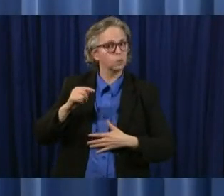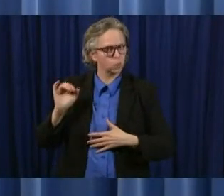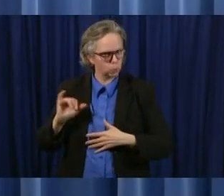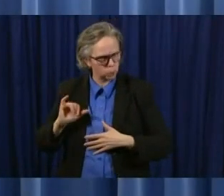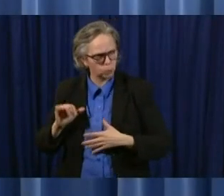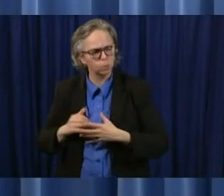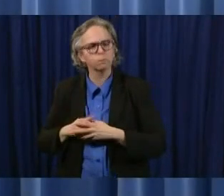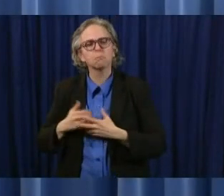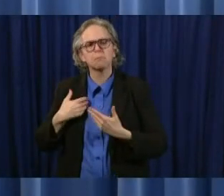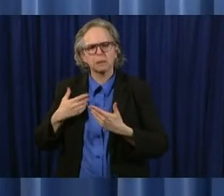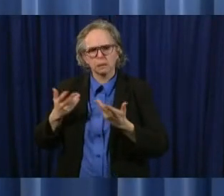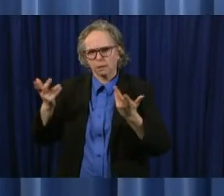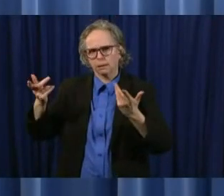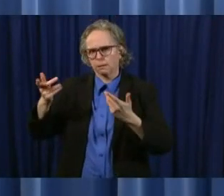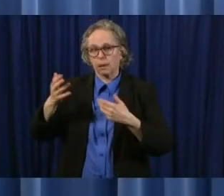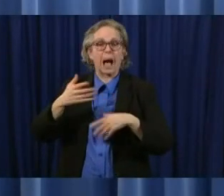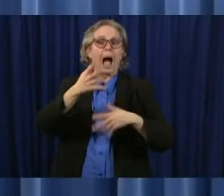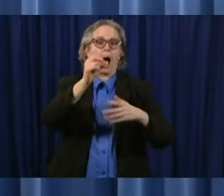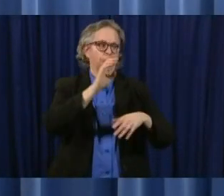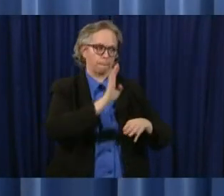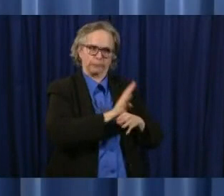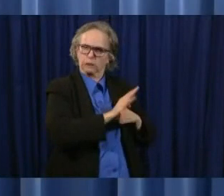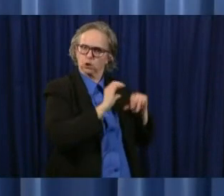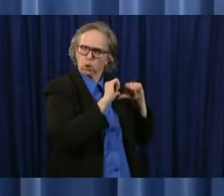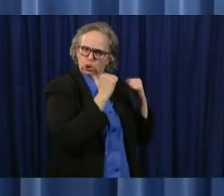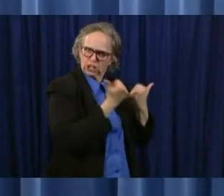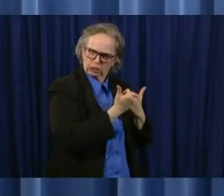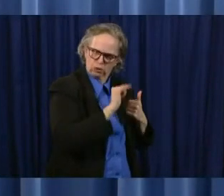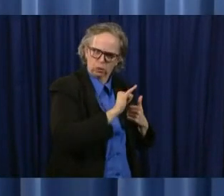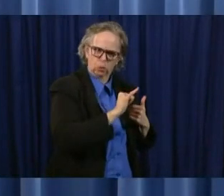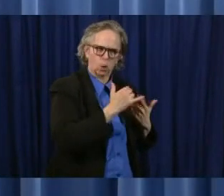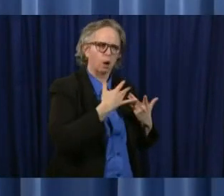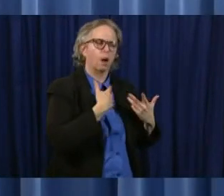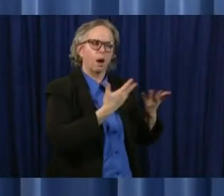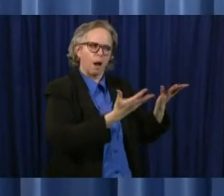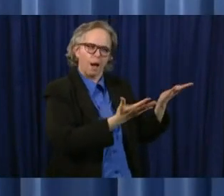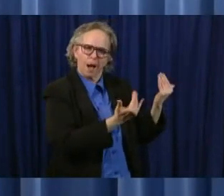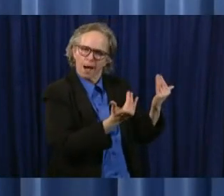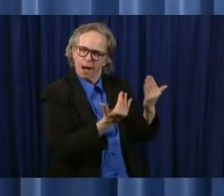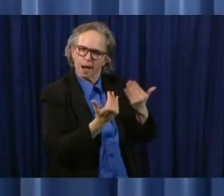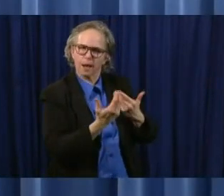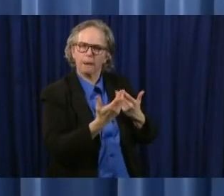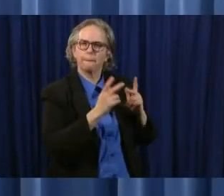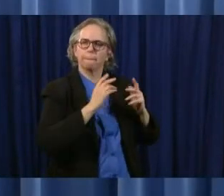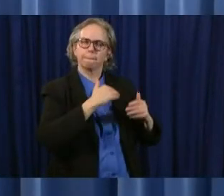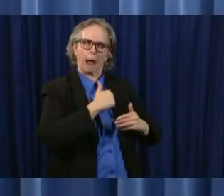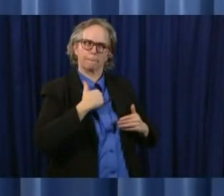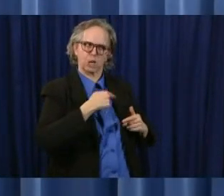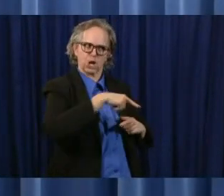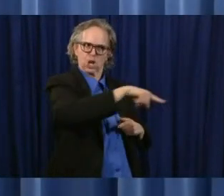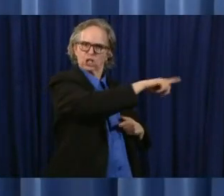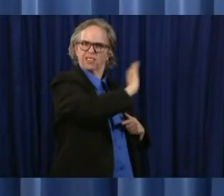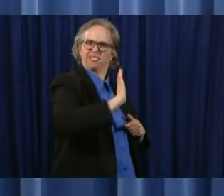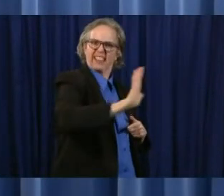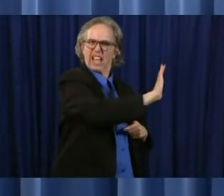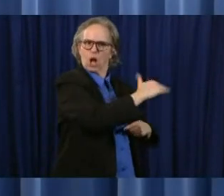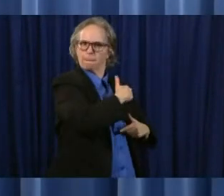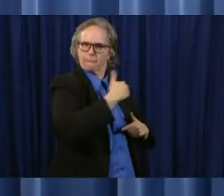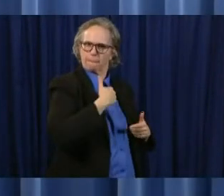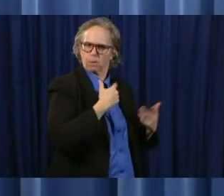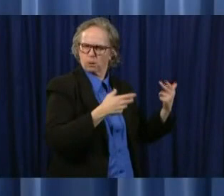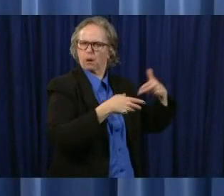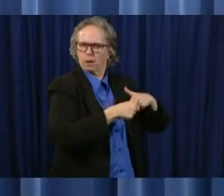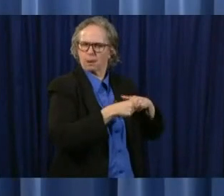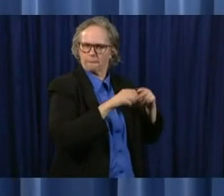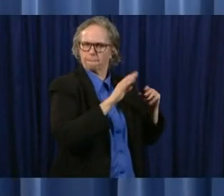associations uh are going to reach out to their members uh and the legislature uh they're going to reach out to their their members